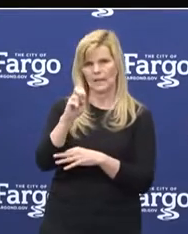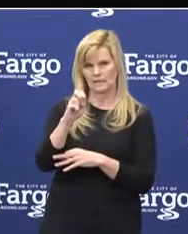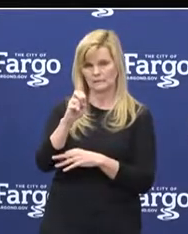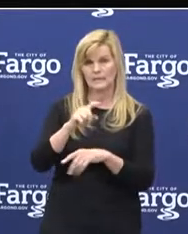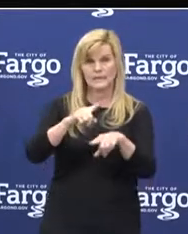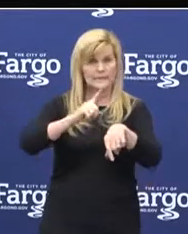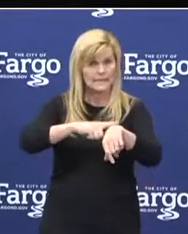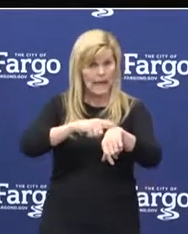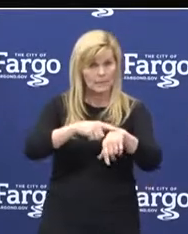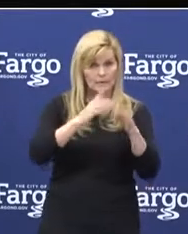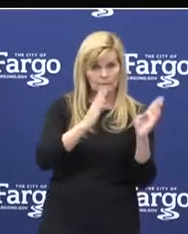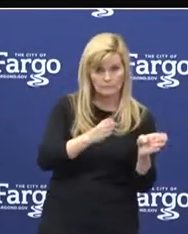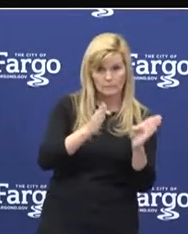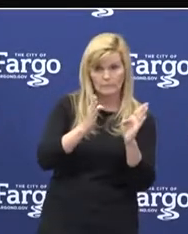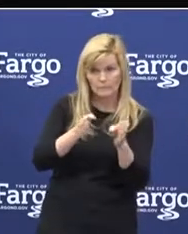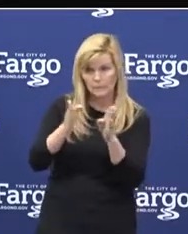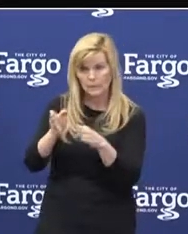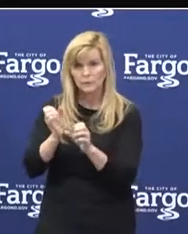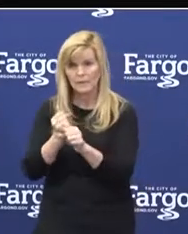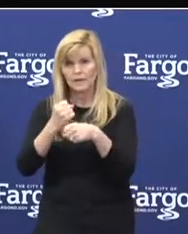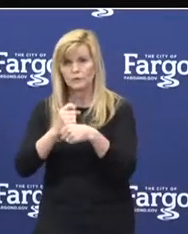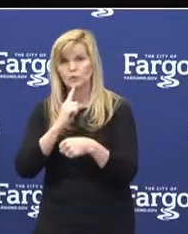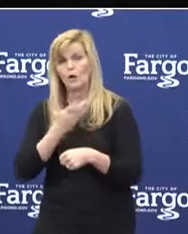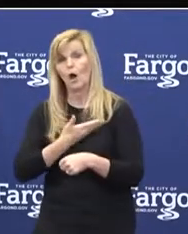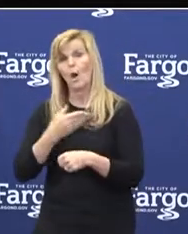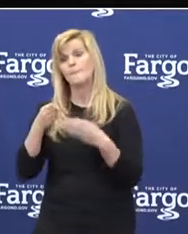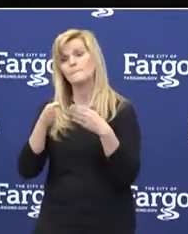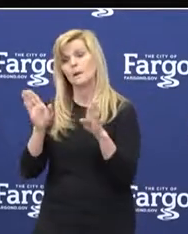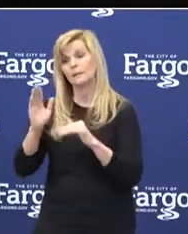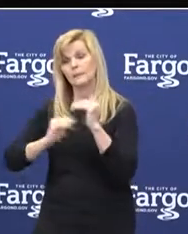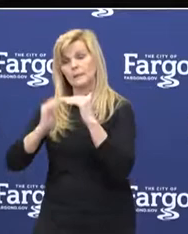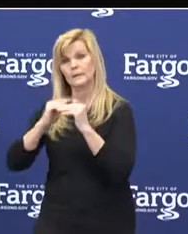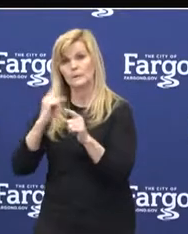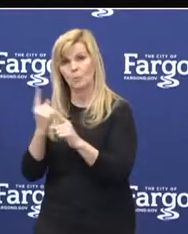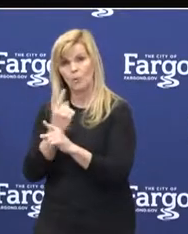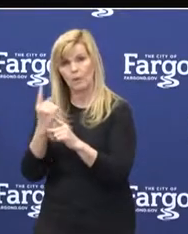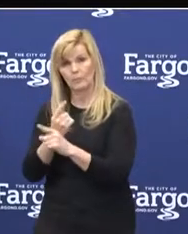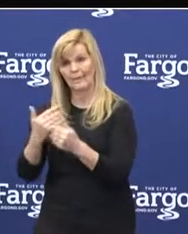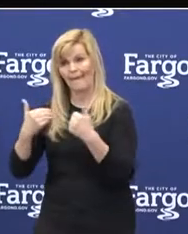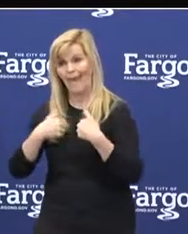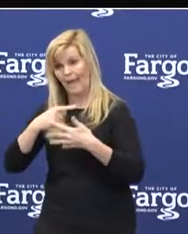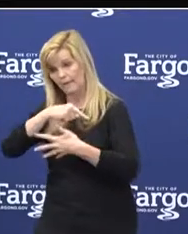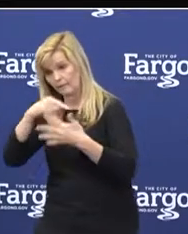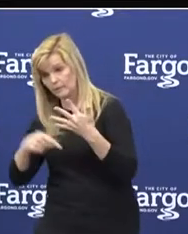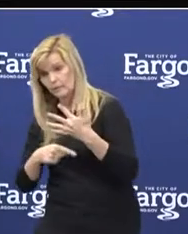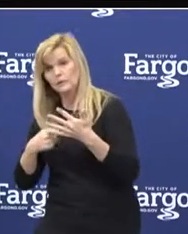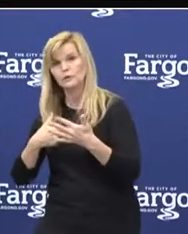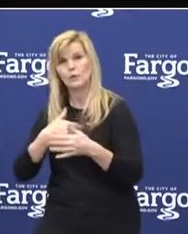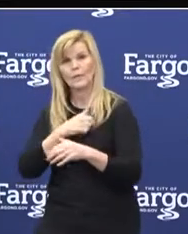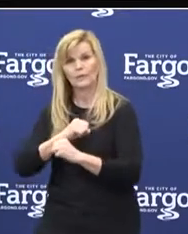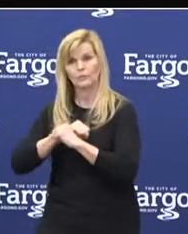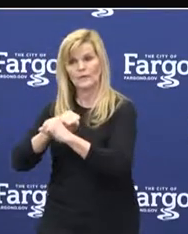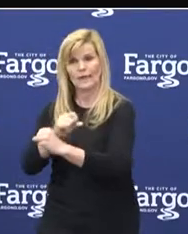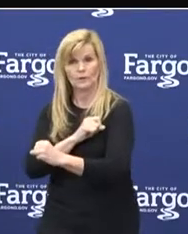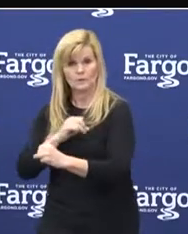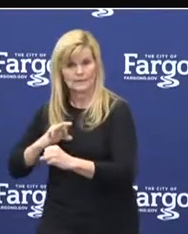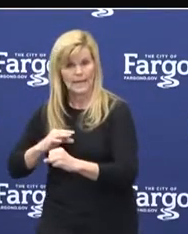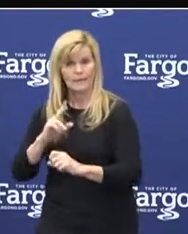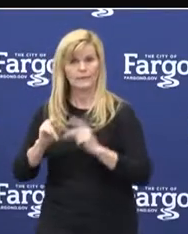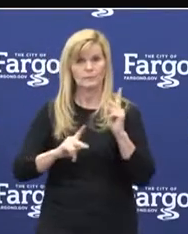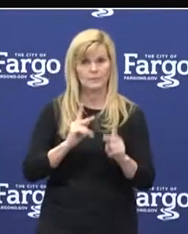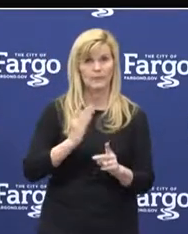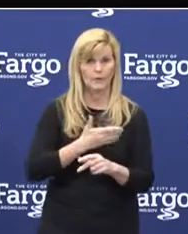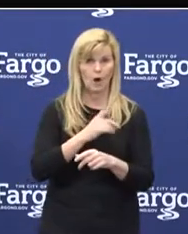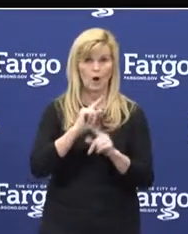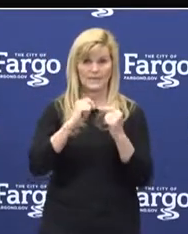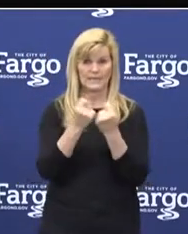to ensure our public buildings are properly supplied and set up to protect our staff and the public. And our team has been working